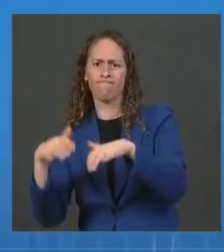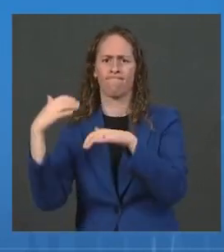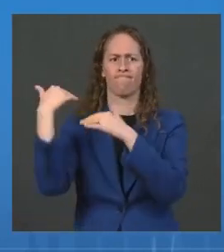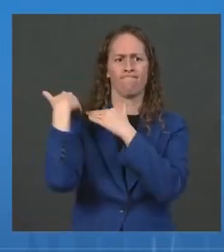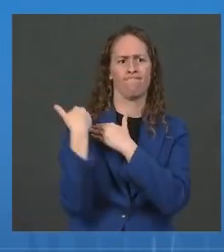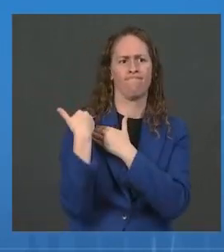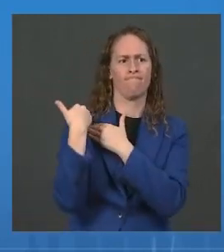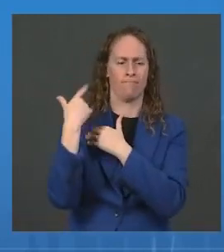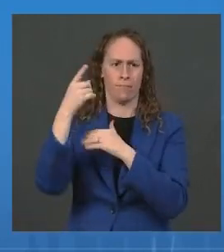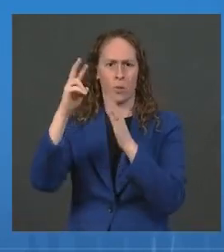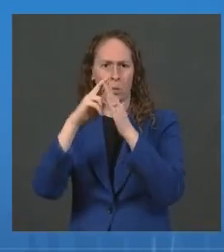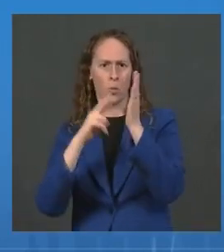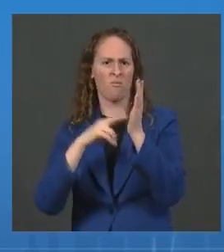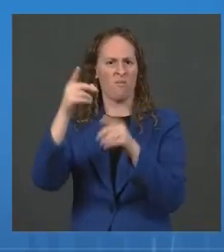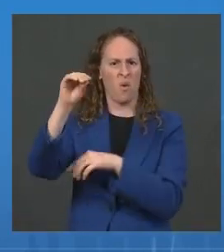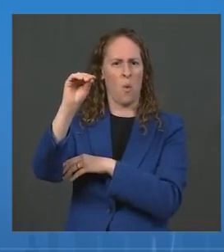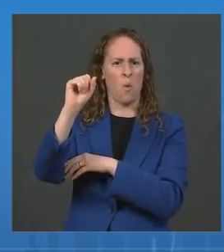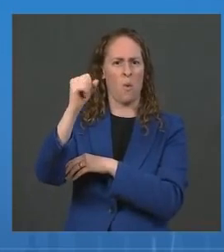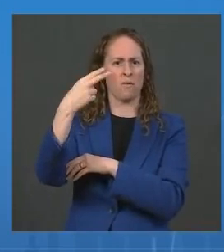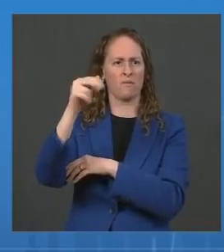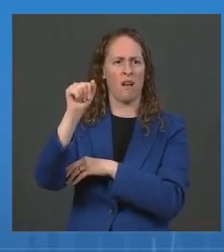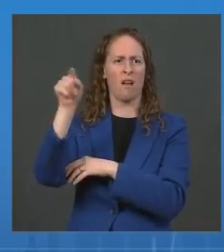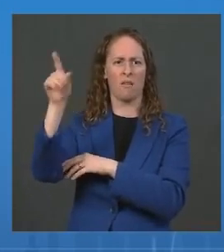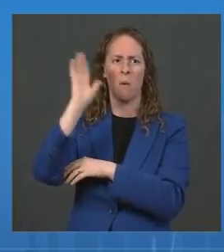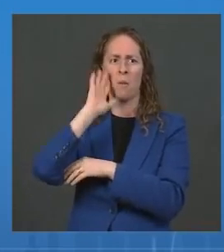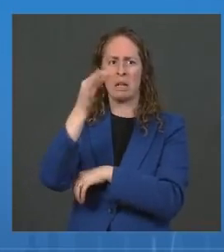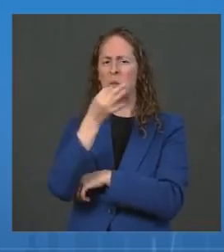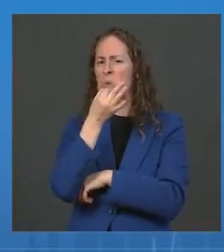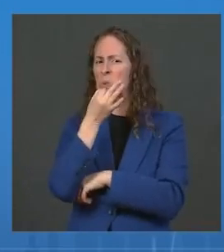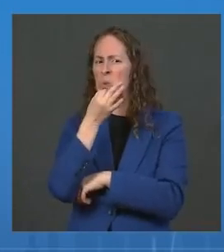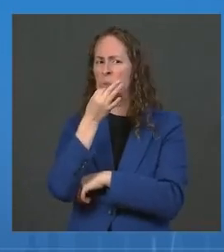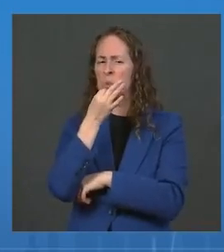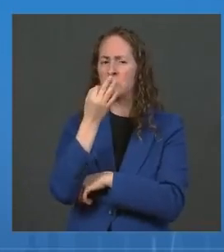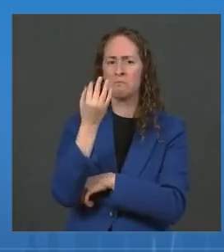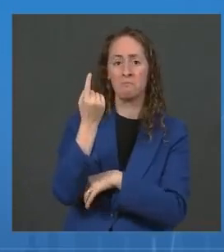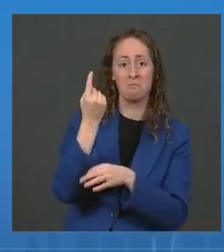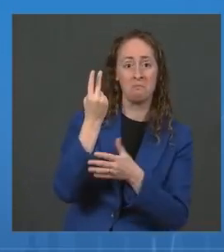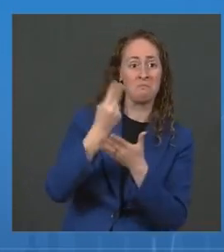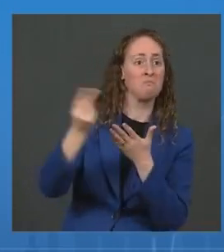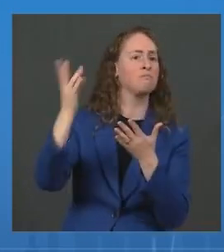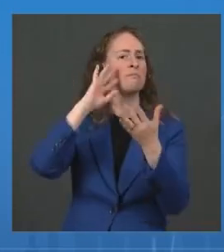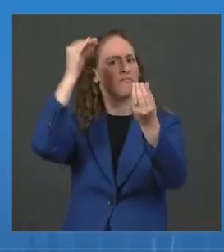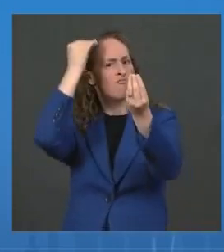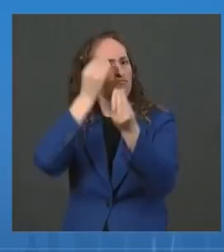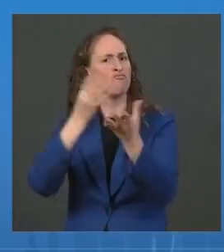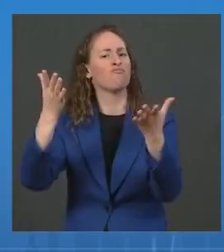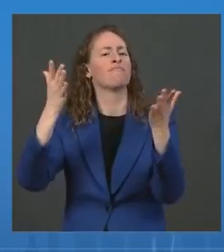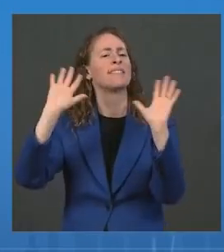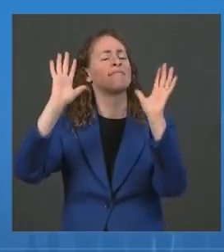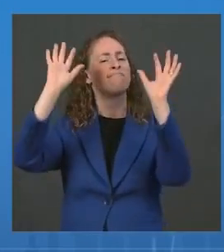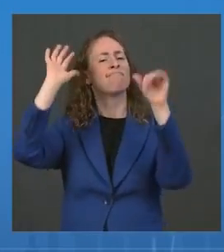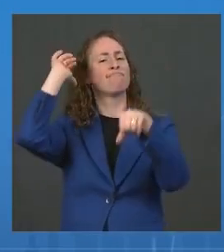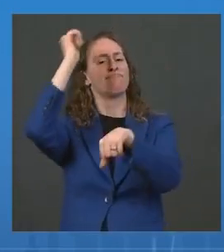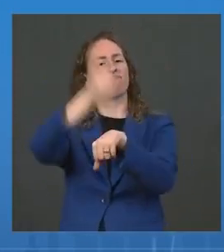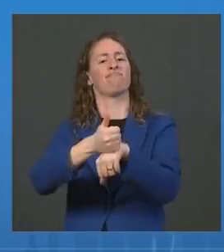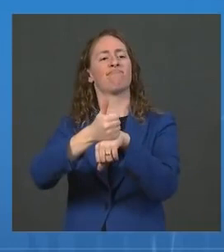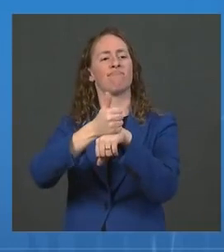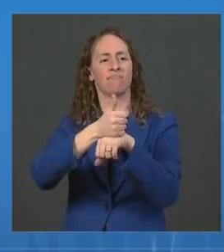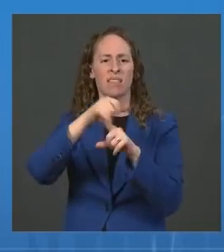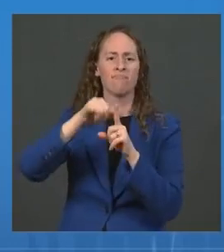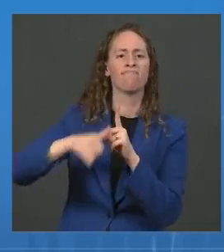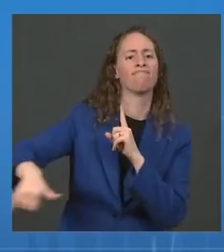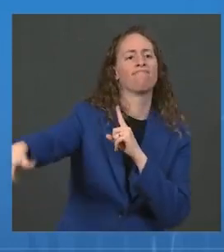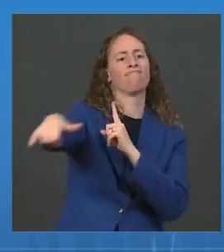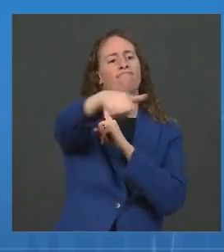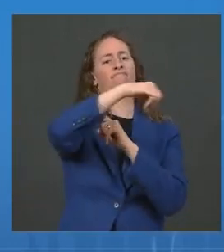anticipate that that will come across the coming weeks and then will be implemented for, you know, all